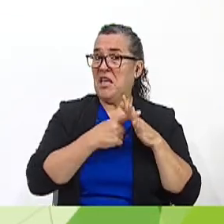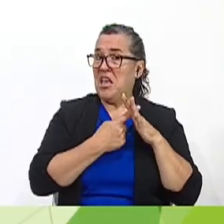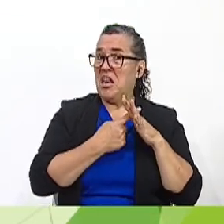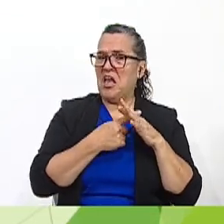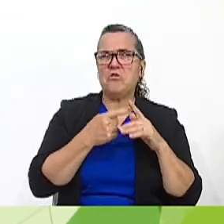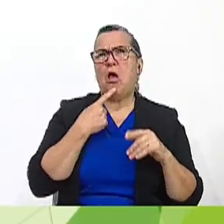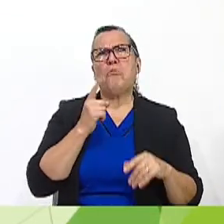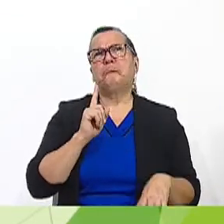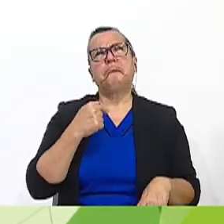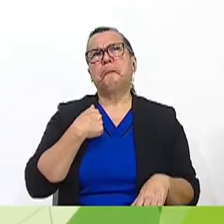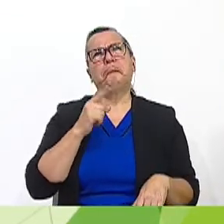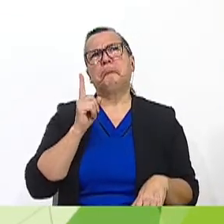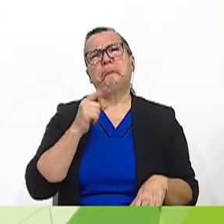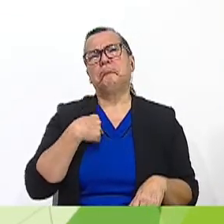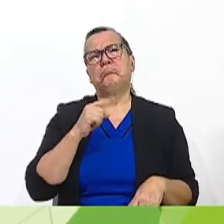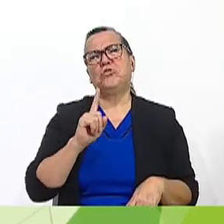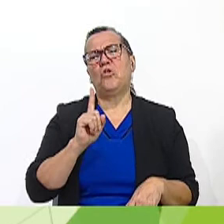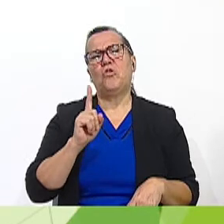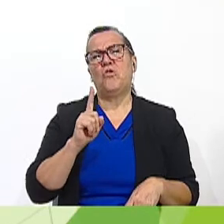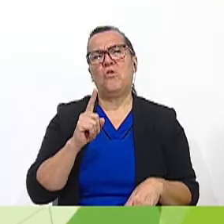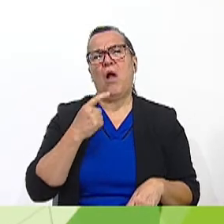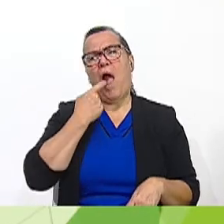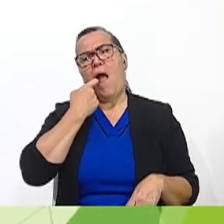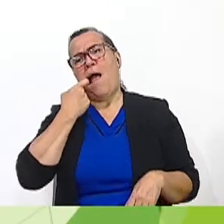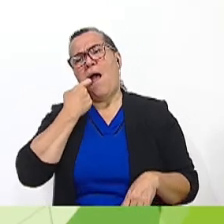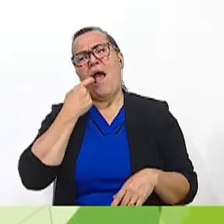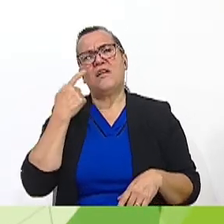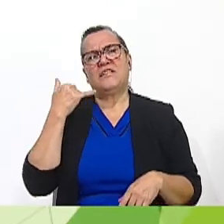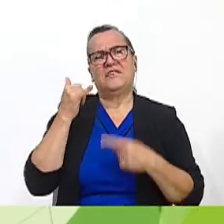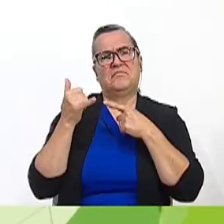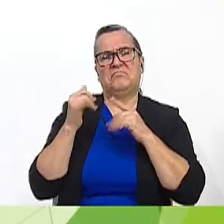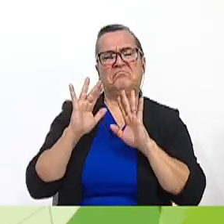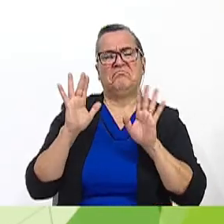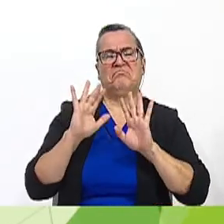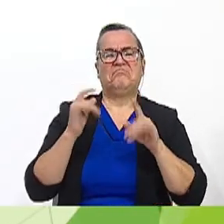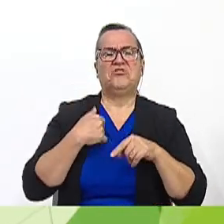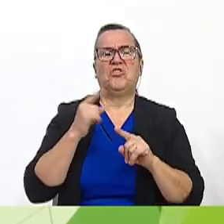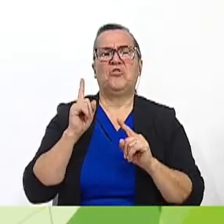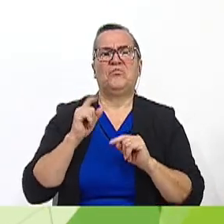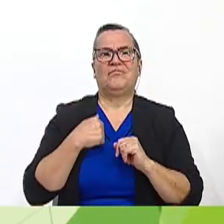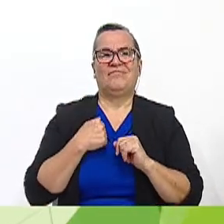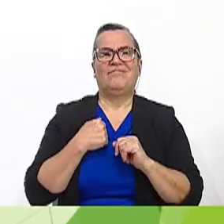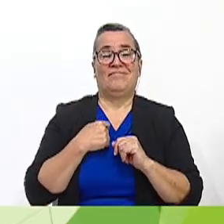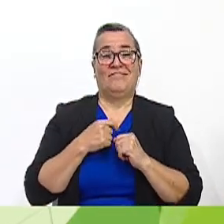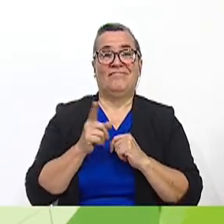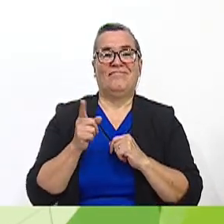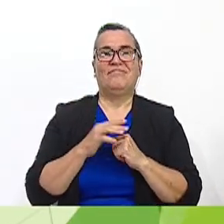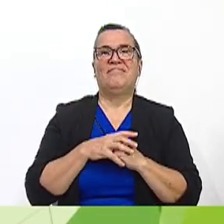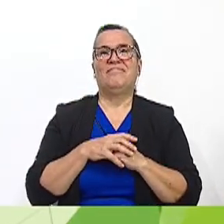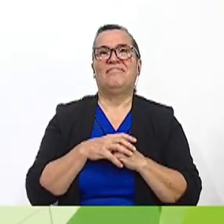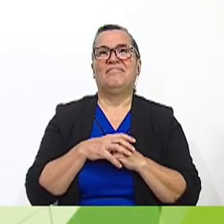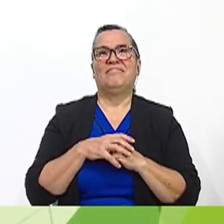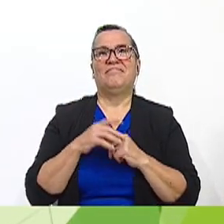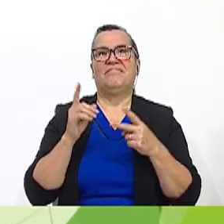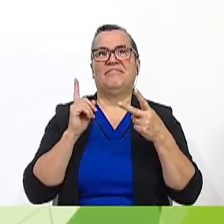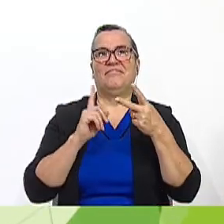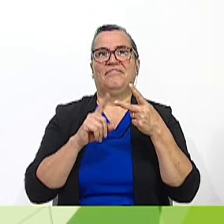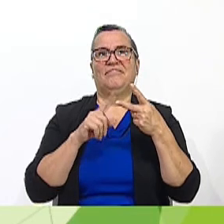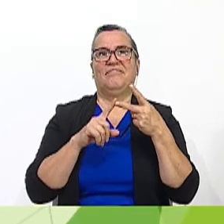video, they said they are not addicted. They are not addicted to their phones. Okay. Number two.